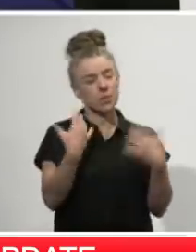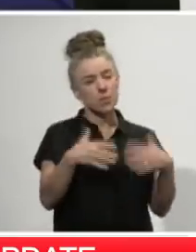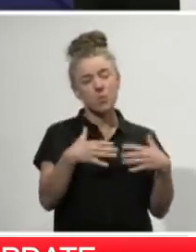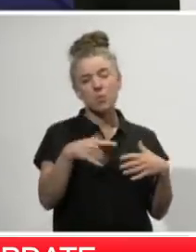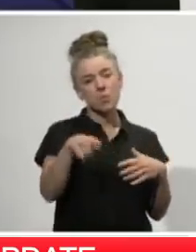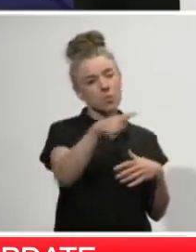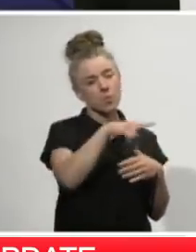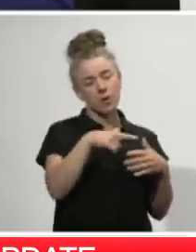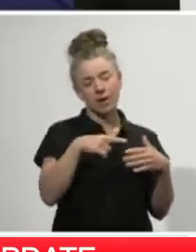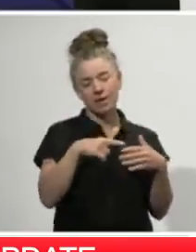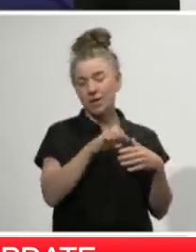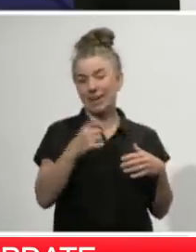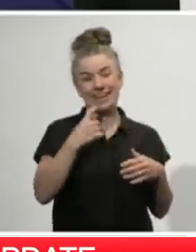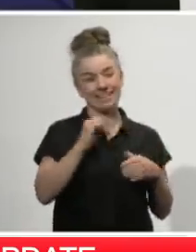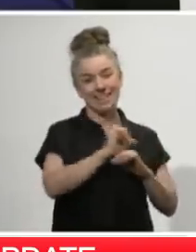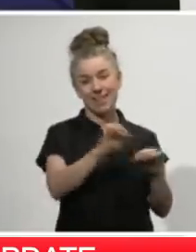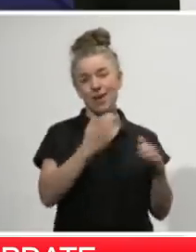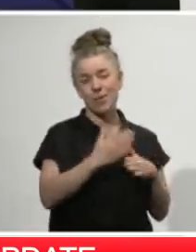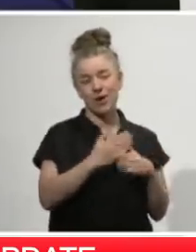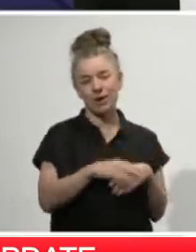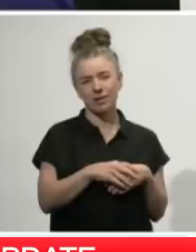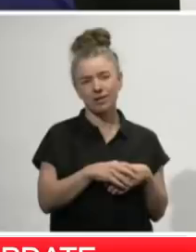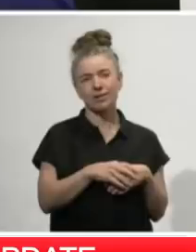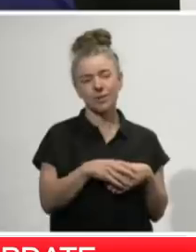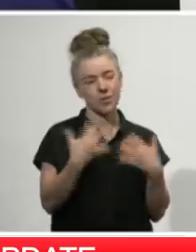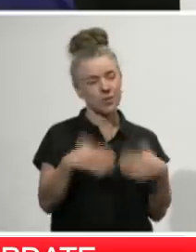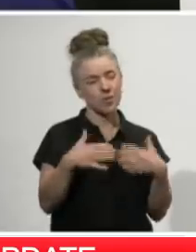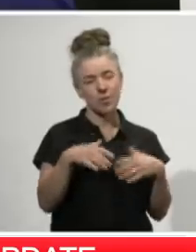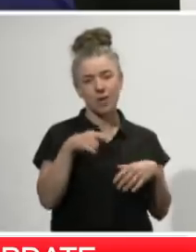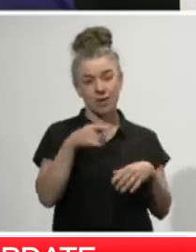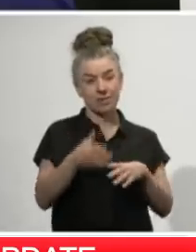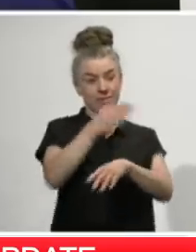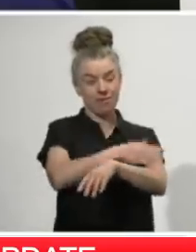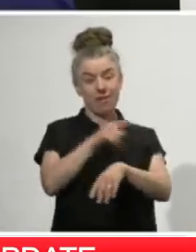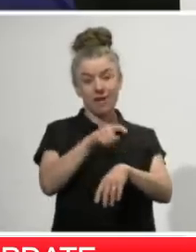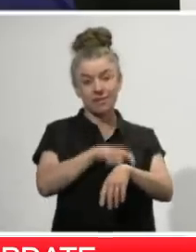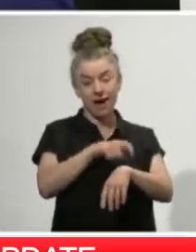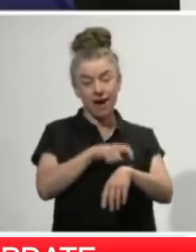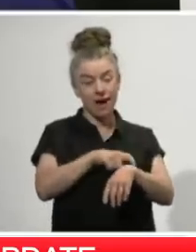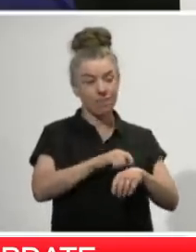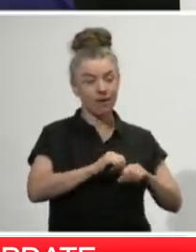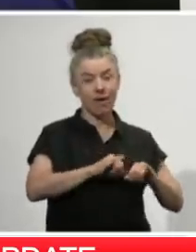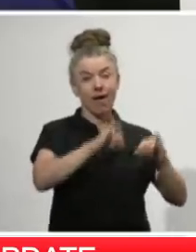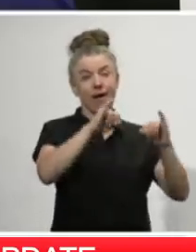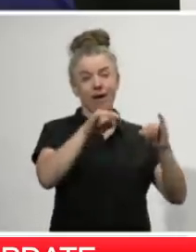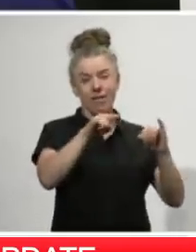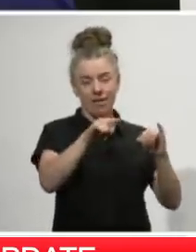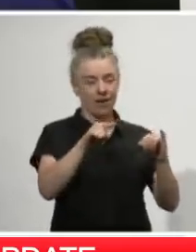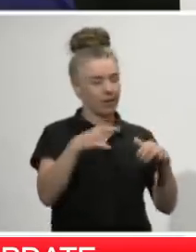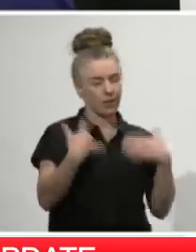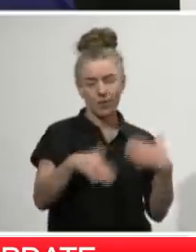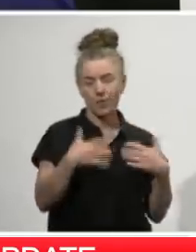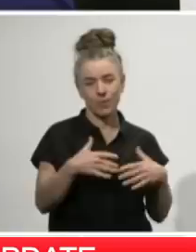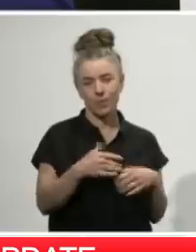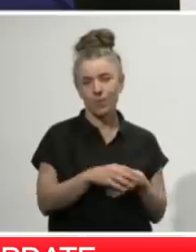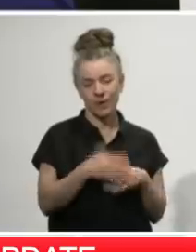work, very, very difficult work and you can only imagine the circumstances under which they were working after that tragedy. I want to thank all